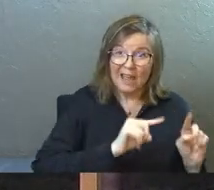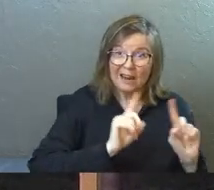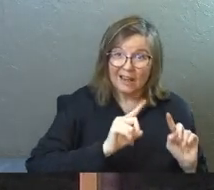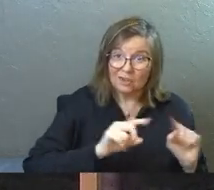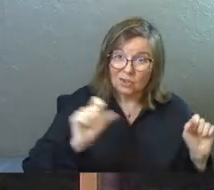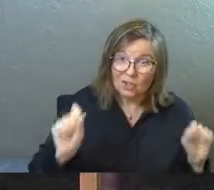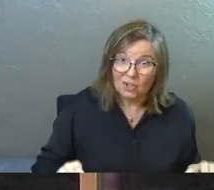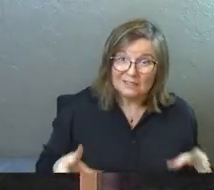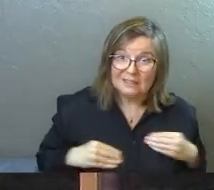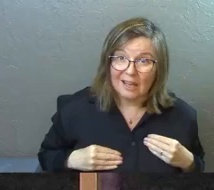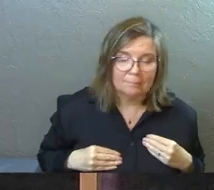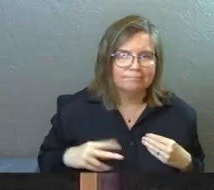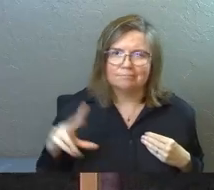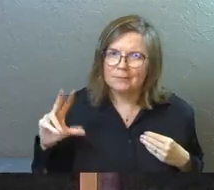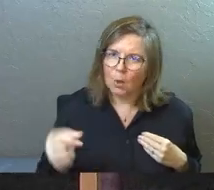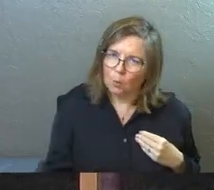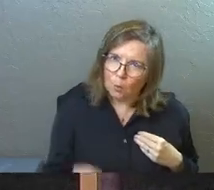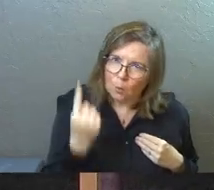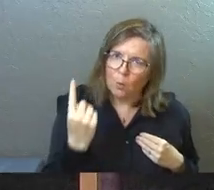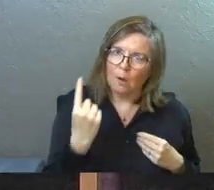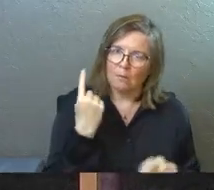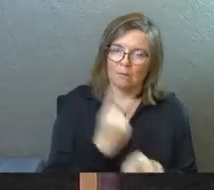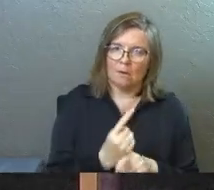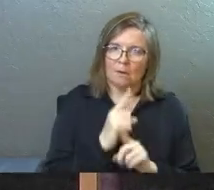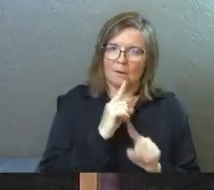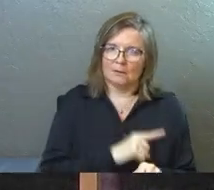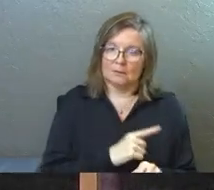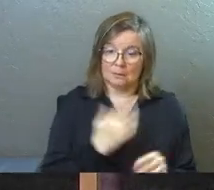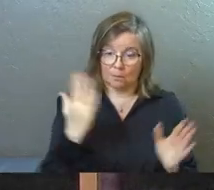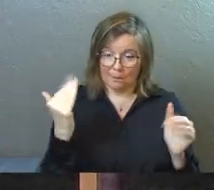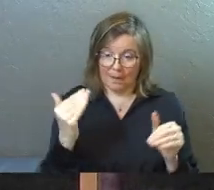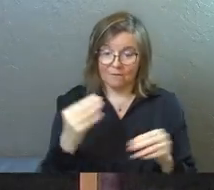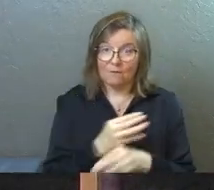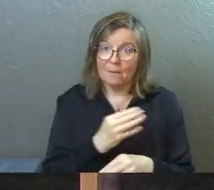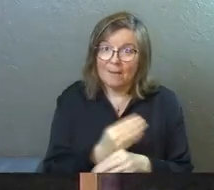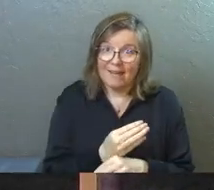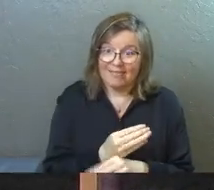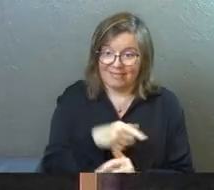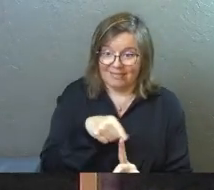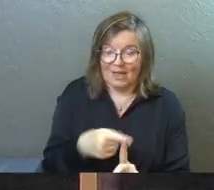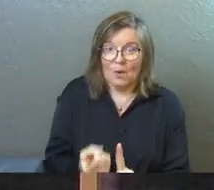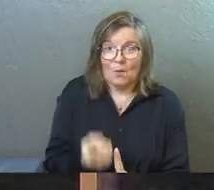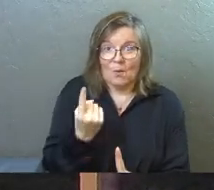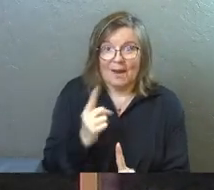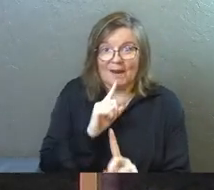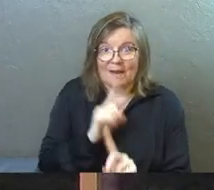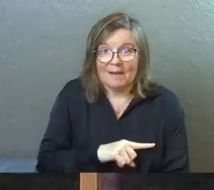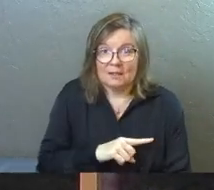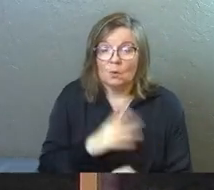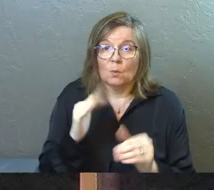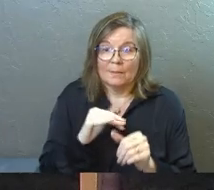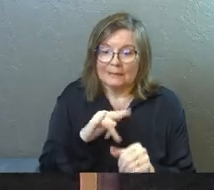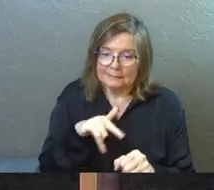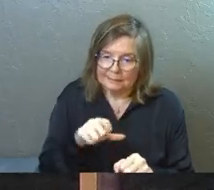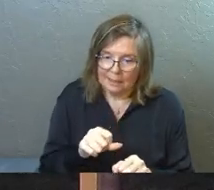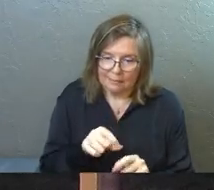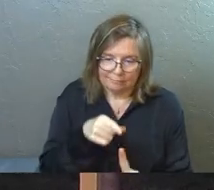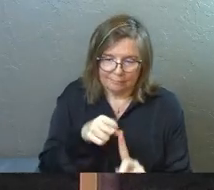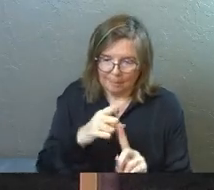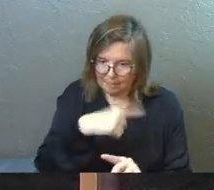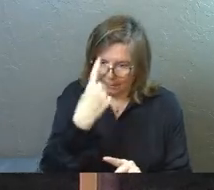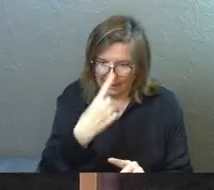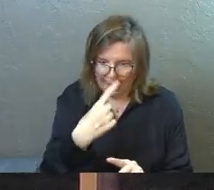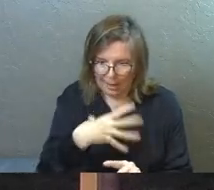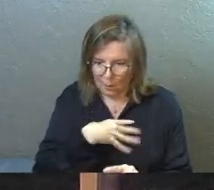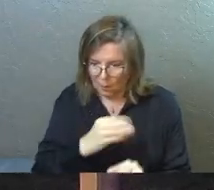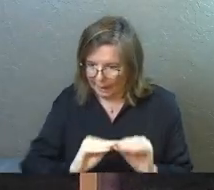There was only one right answer because that's what we expect from mathematicians. We expect absolute black